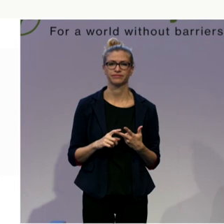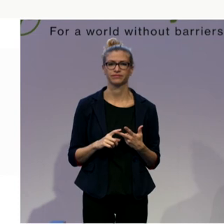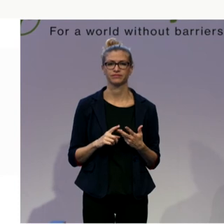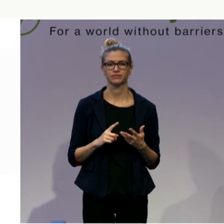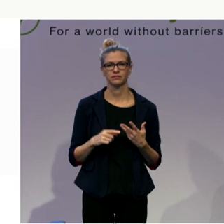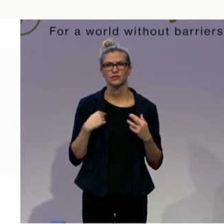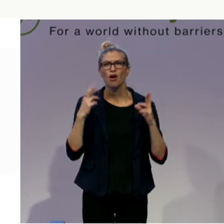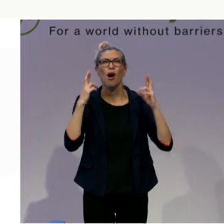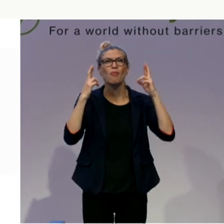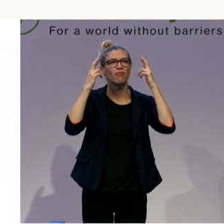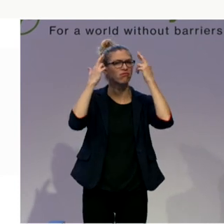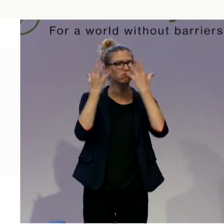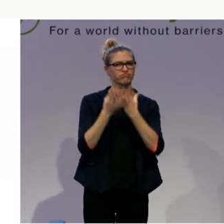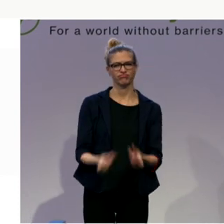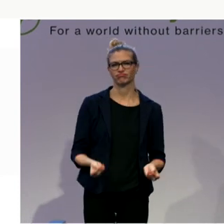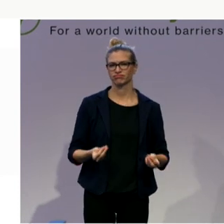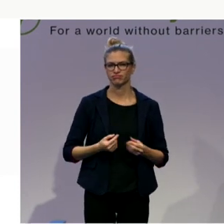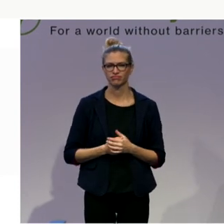Hopeless. Thank you very much.